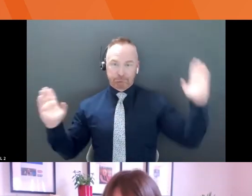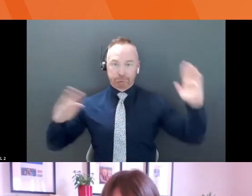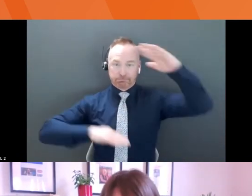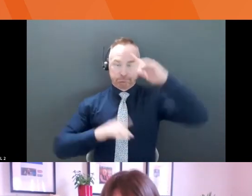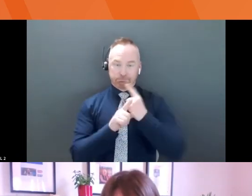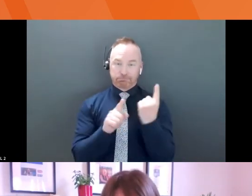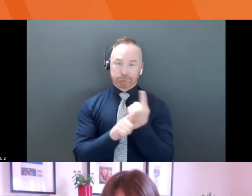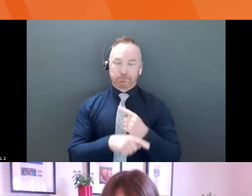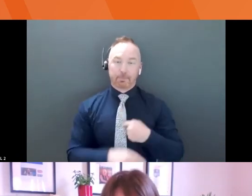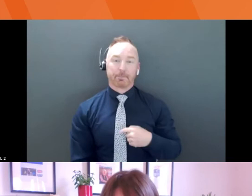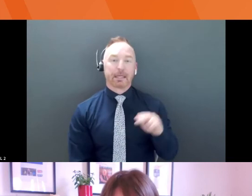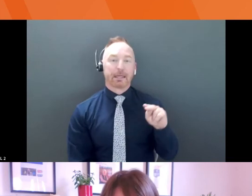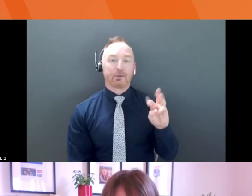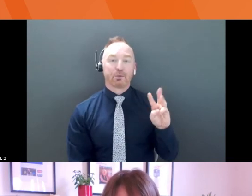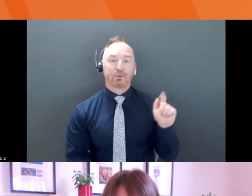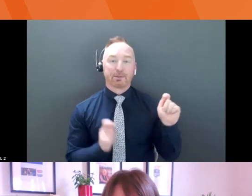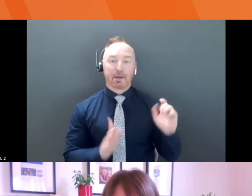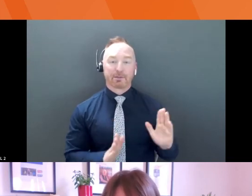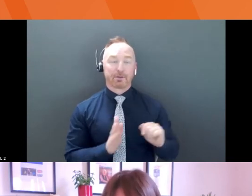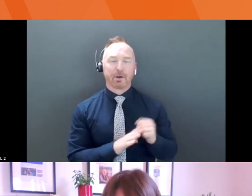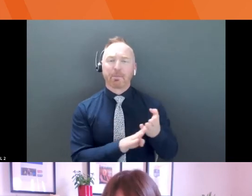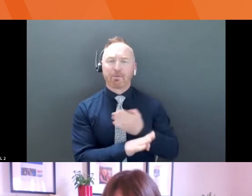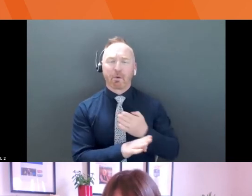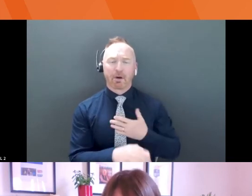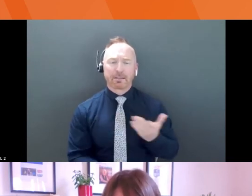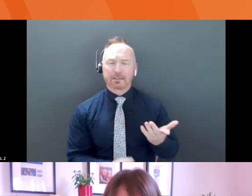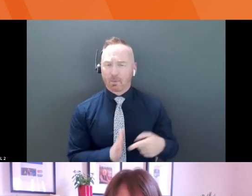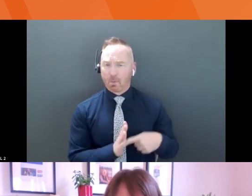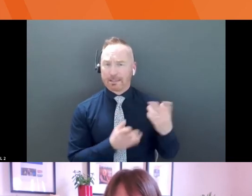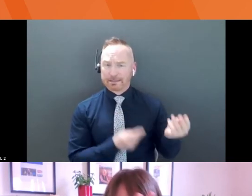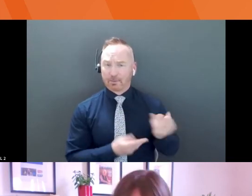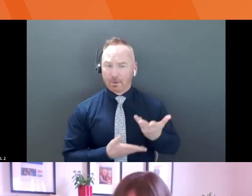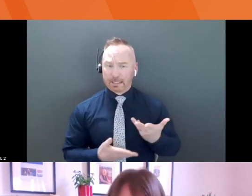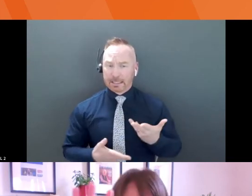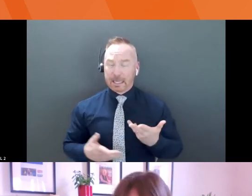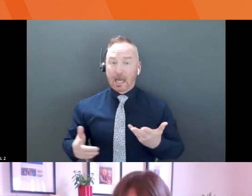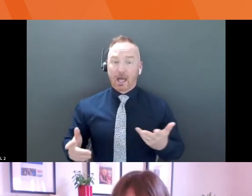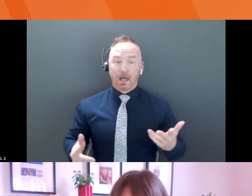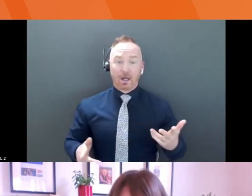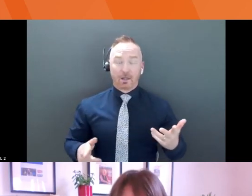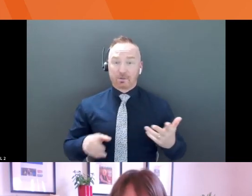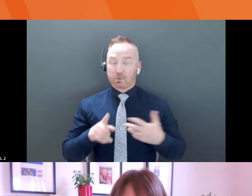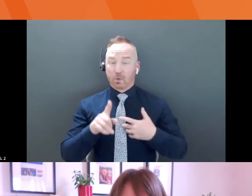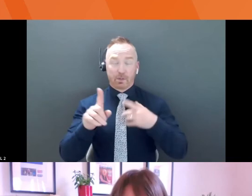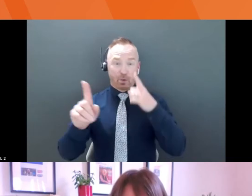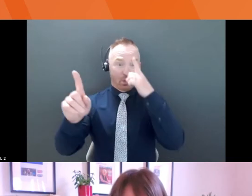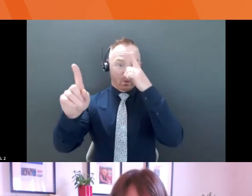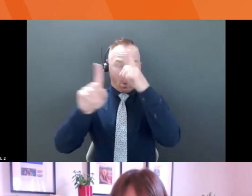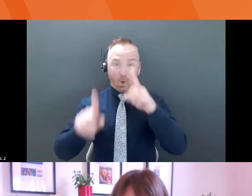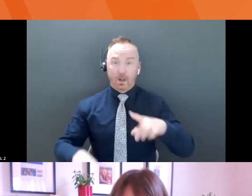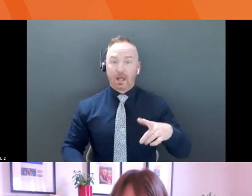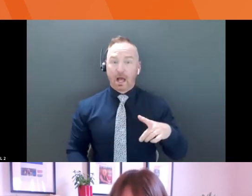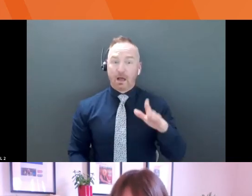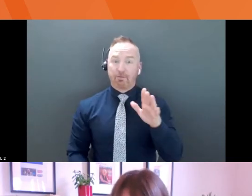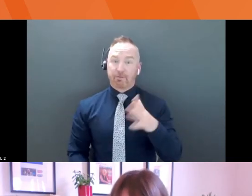director that said to me once, um, presentation, the bet, what your goal is, is that people actually